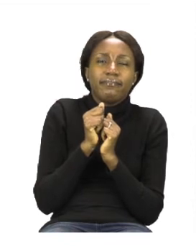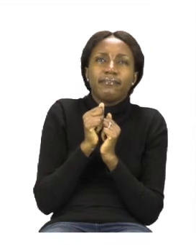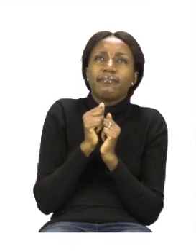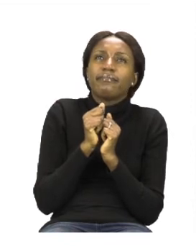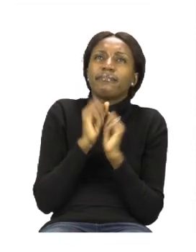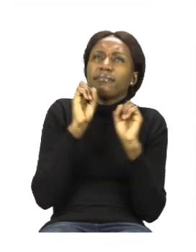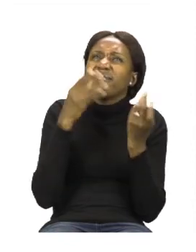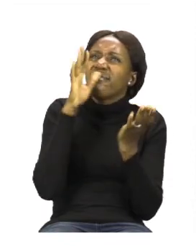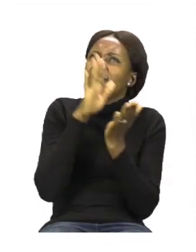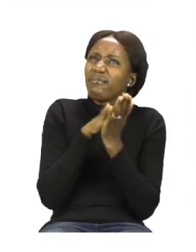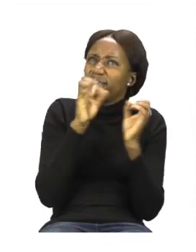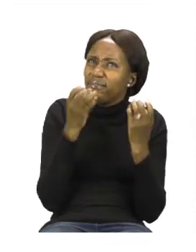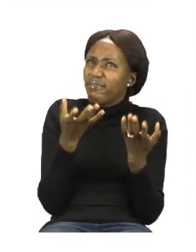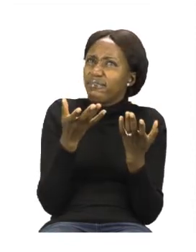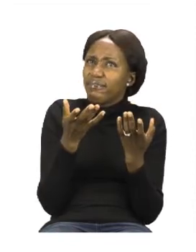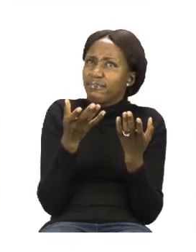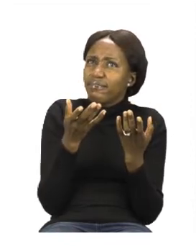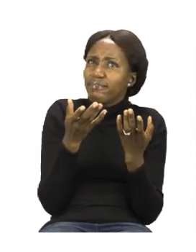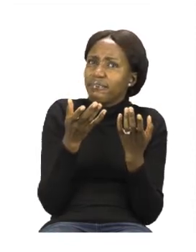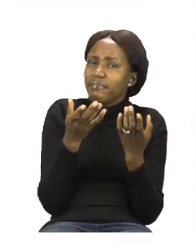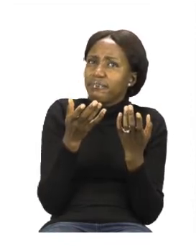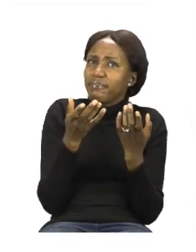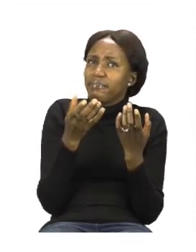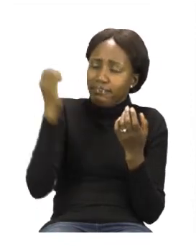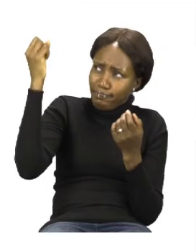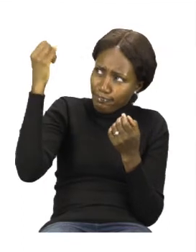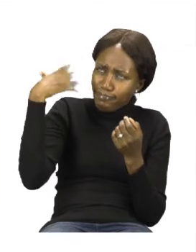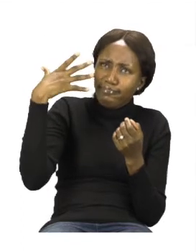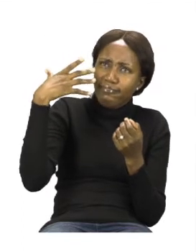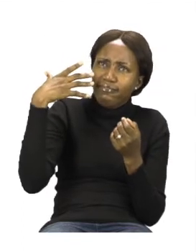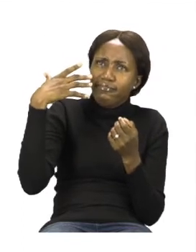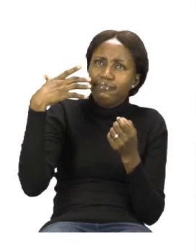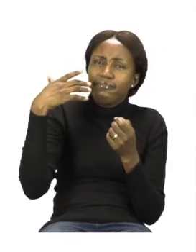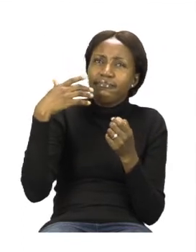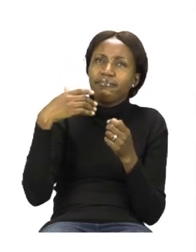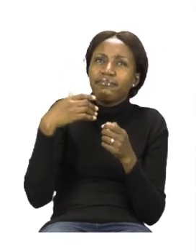How many times did we clap when we said the word sun? Sun.